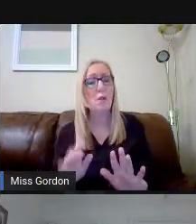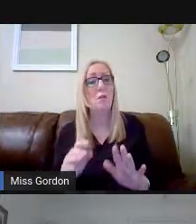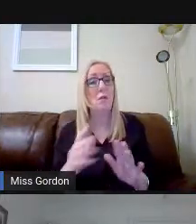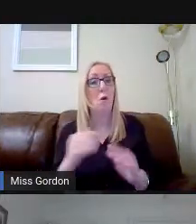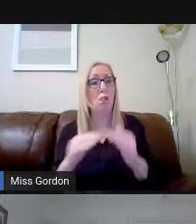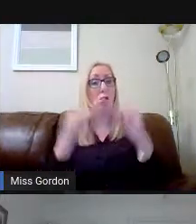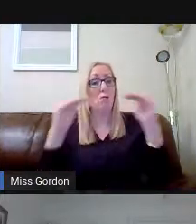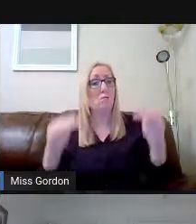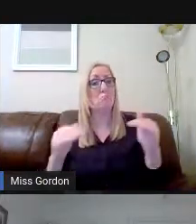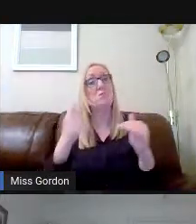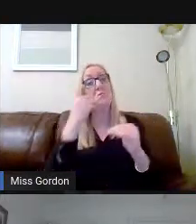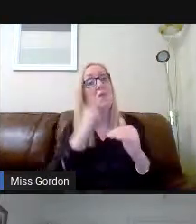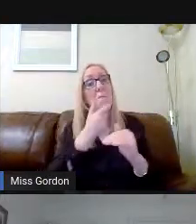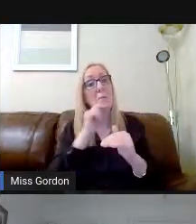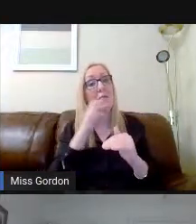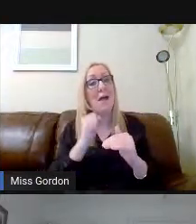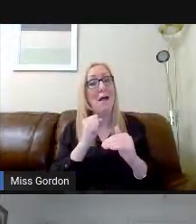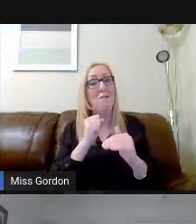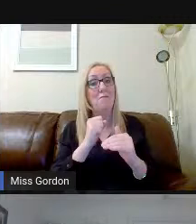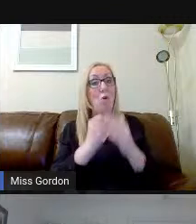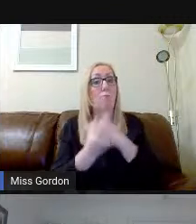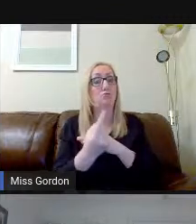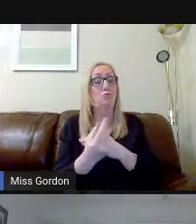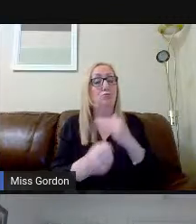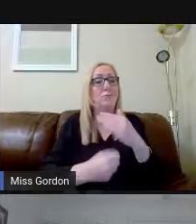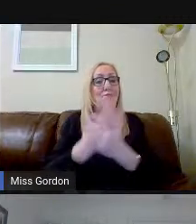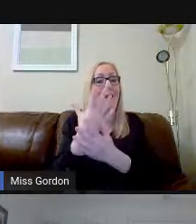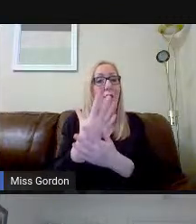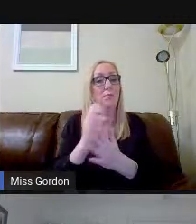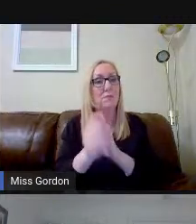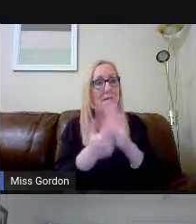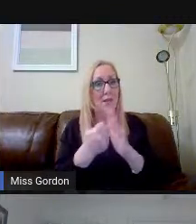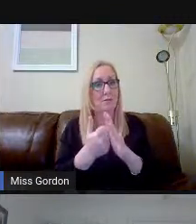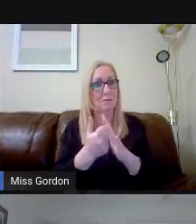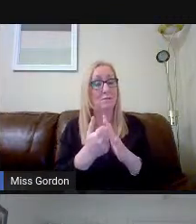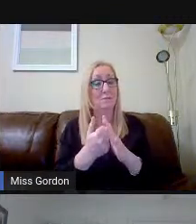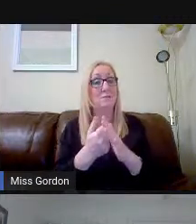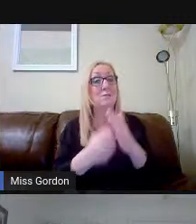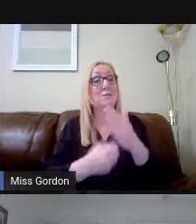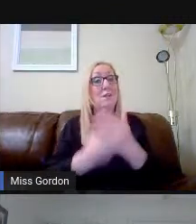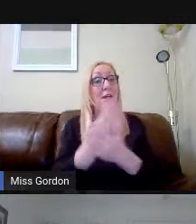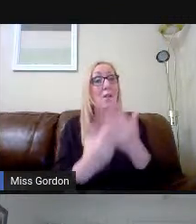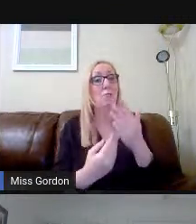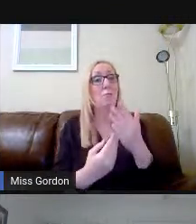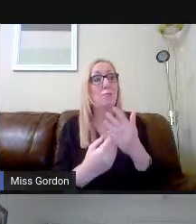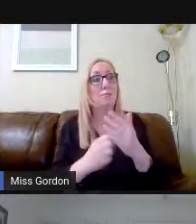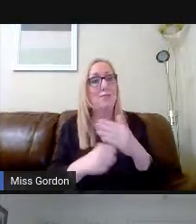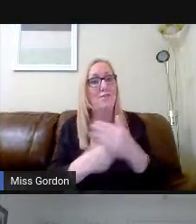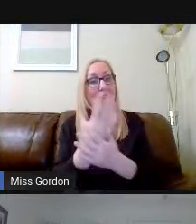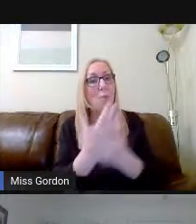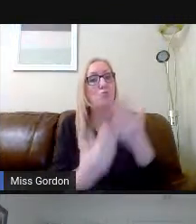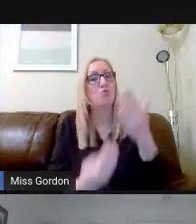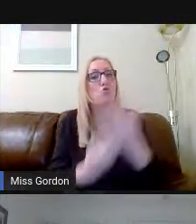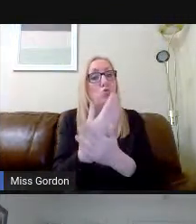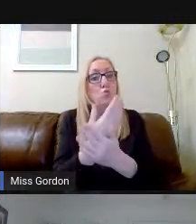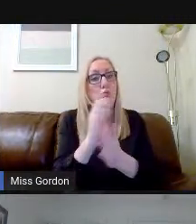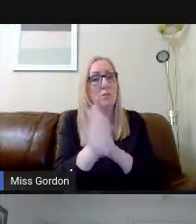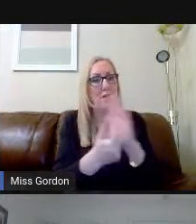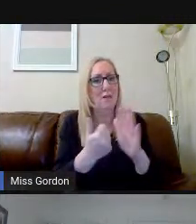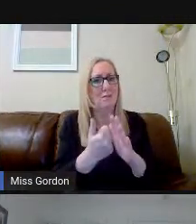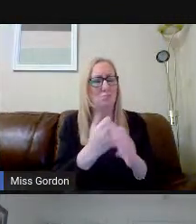the skills that they already have, to develop new skills. And what's absolutely crucial for us as teachers